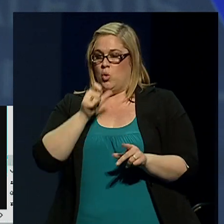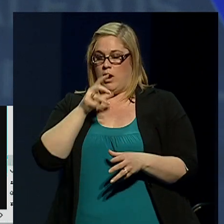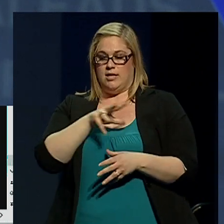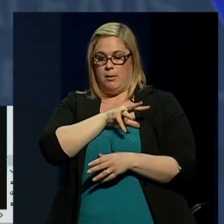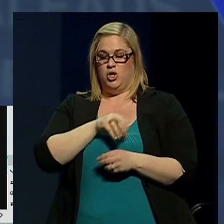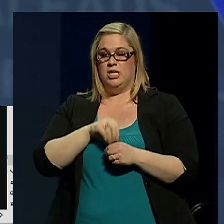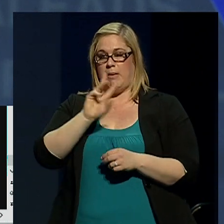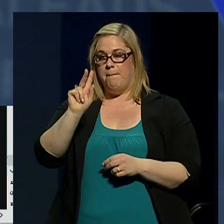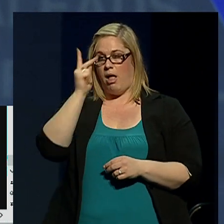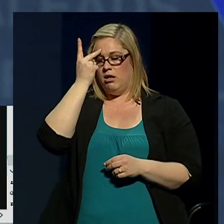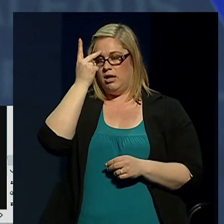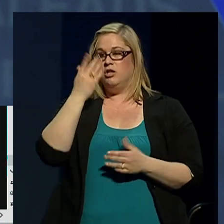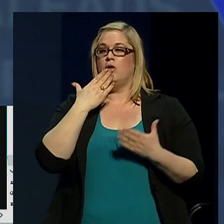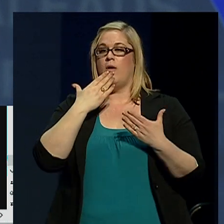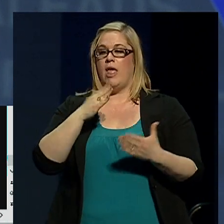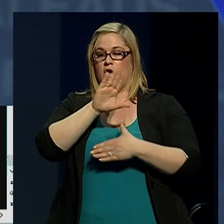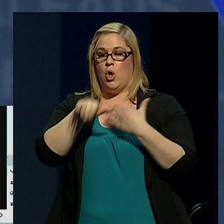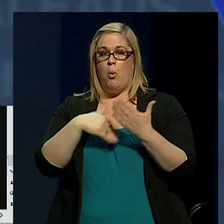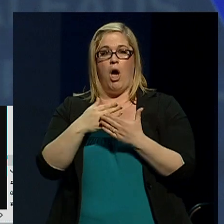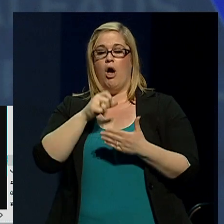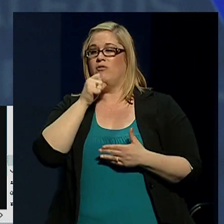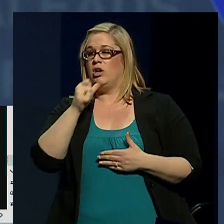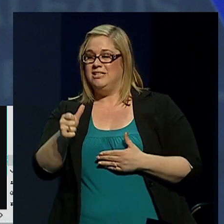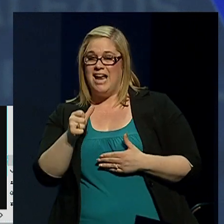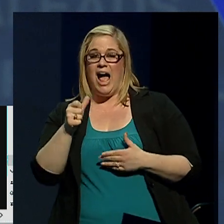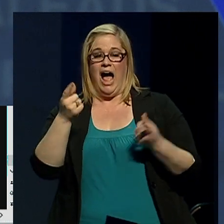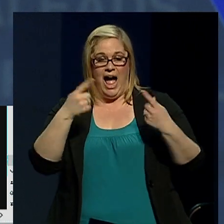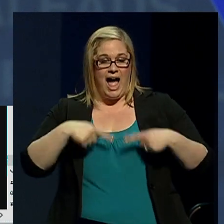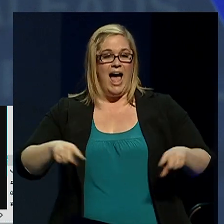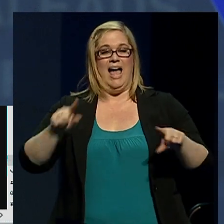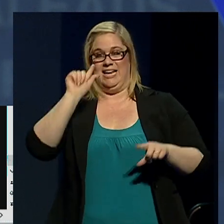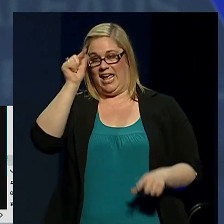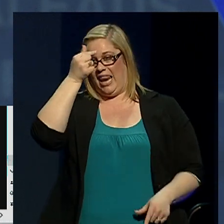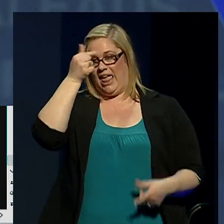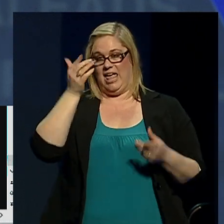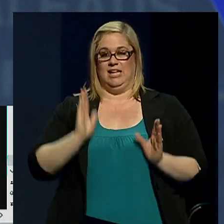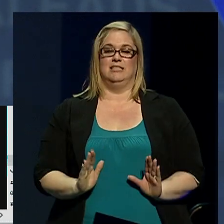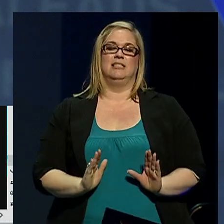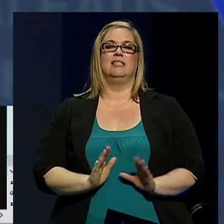So thank you all for not being idiots.